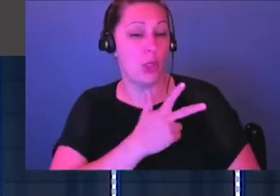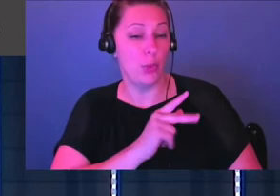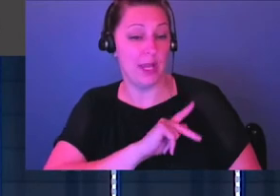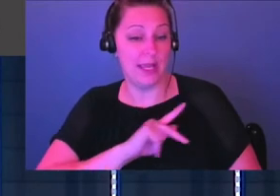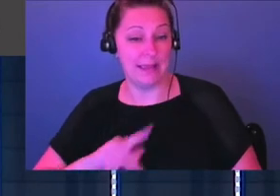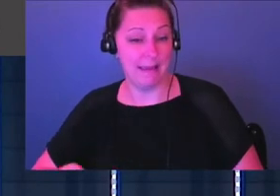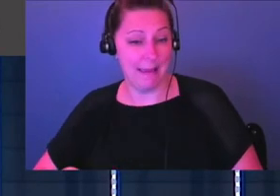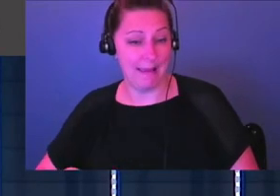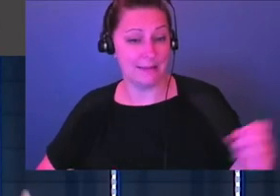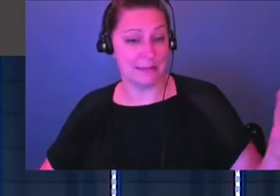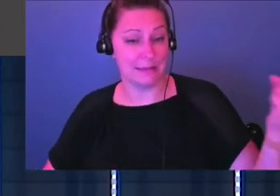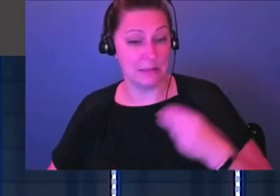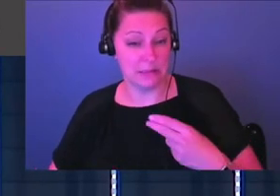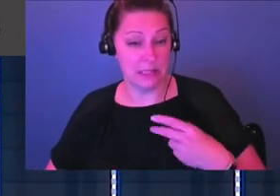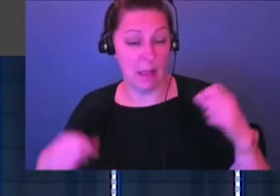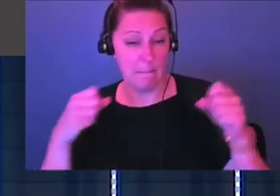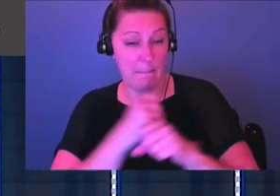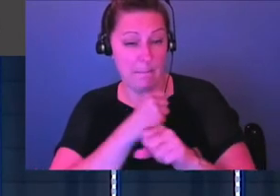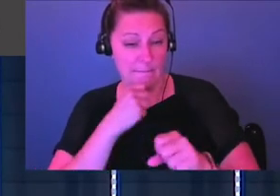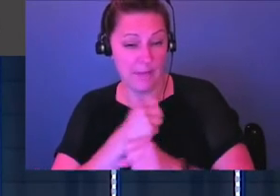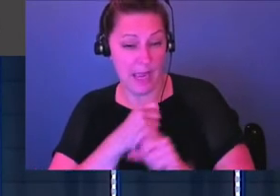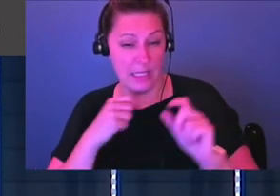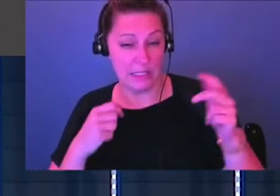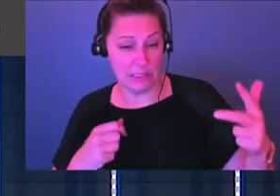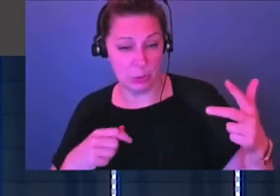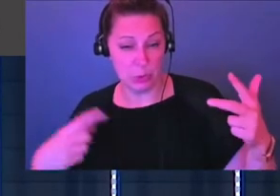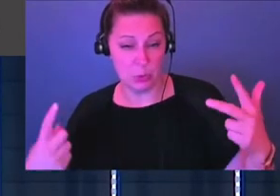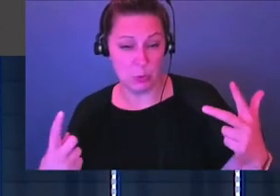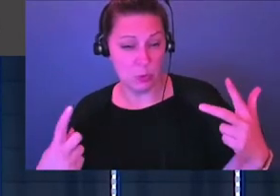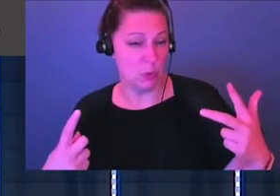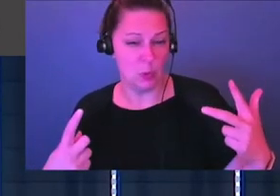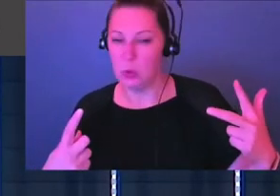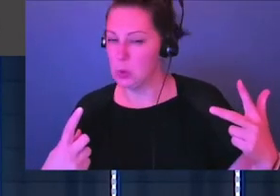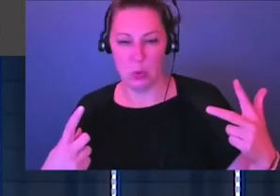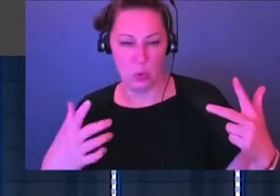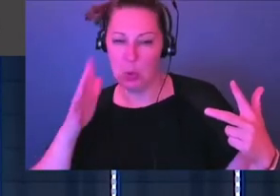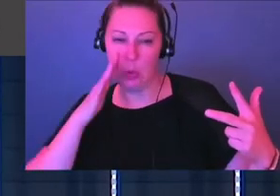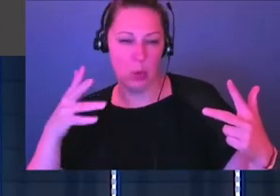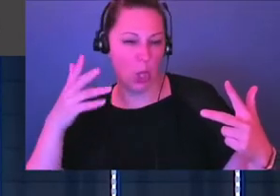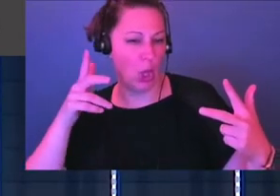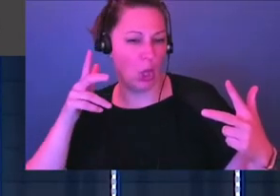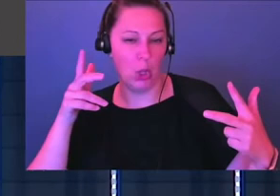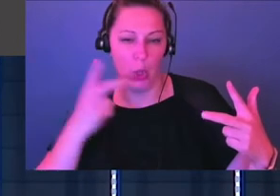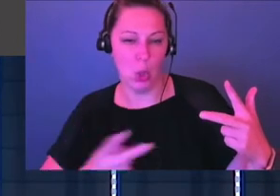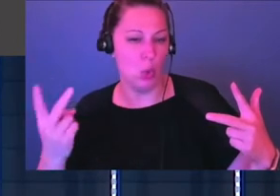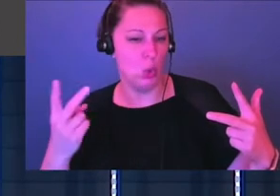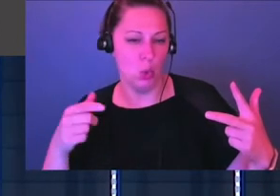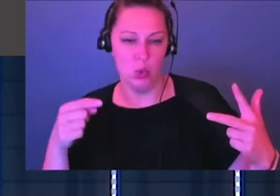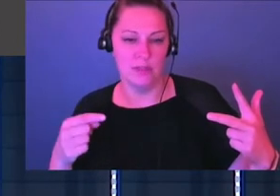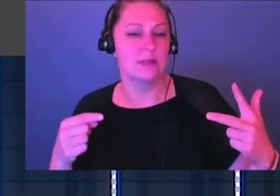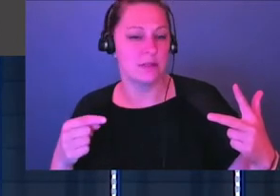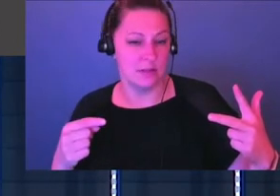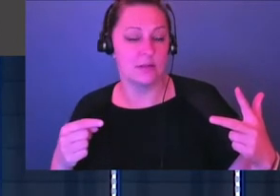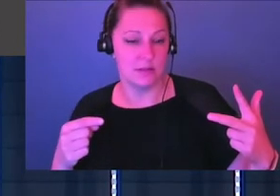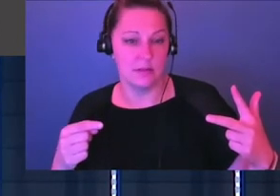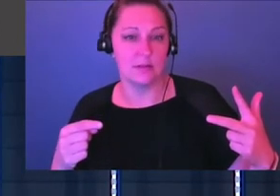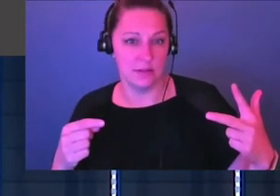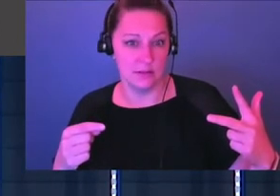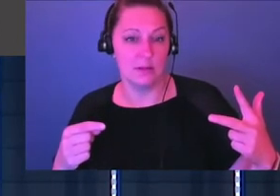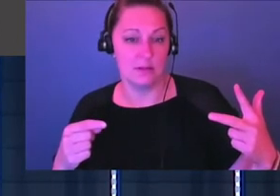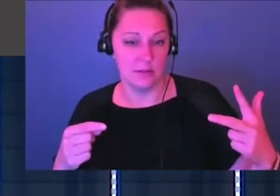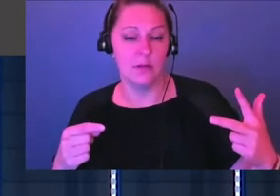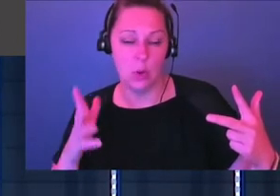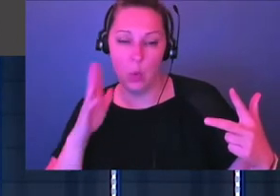go to battle with these three kingdoms, we're going to lose. Like we're going to lose bad. Nine times out of ten, ten times out of ten,